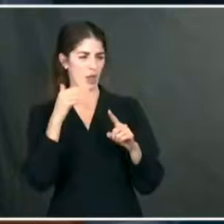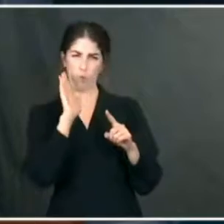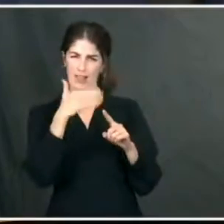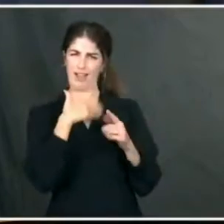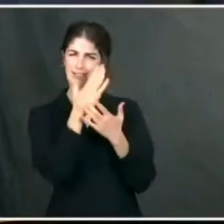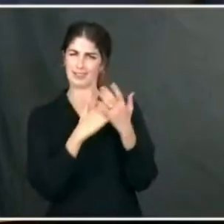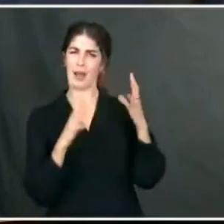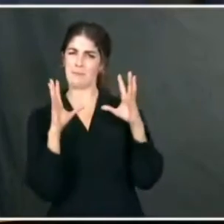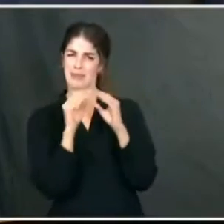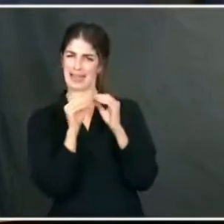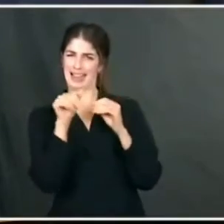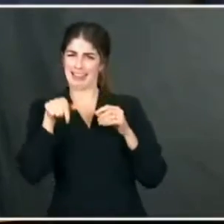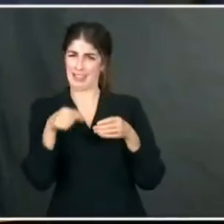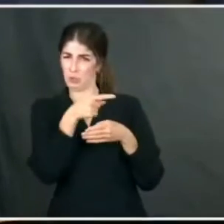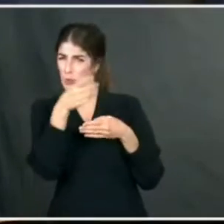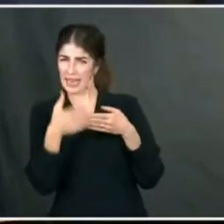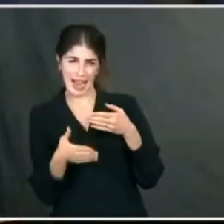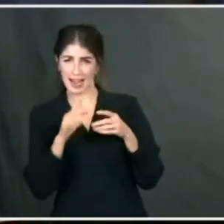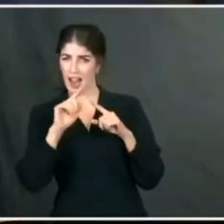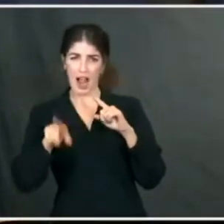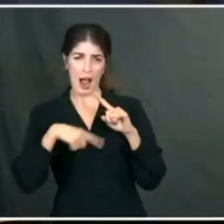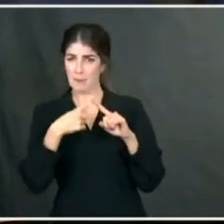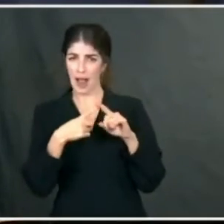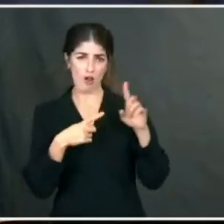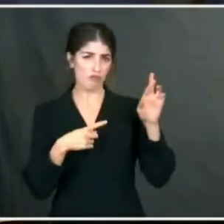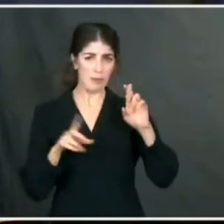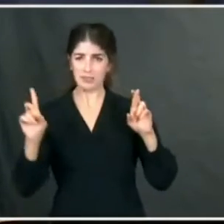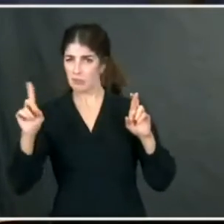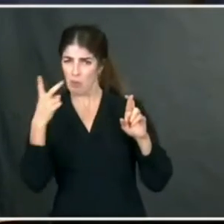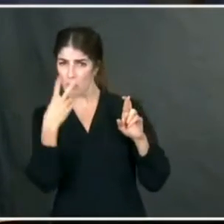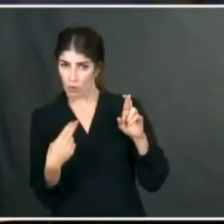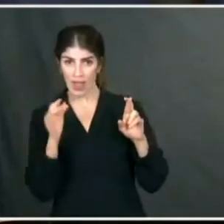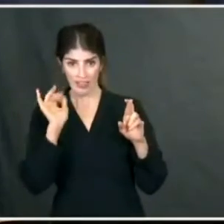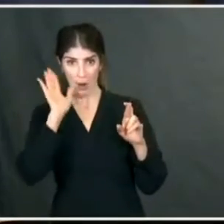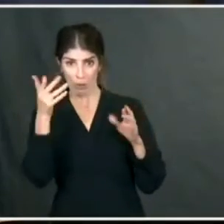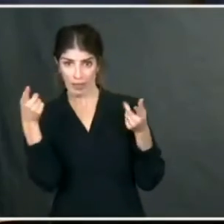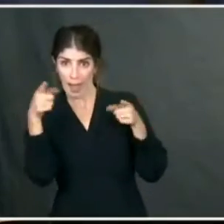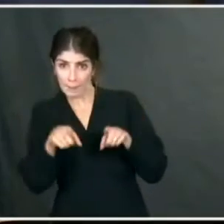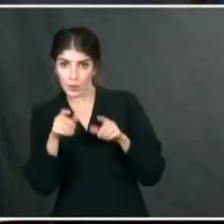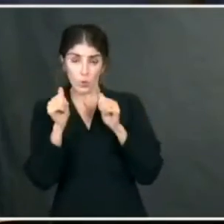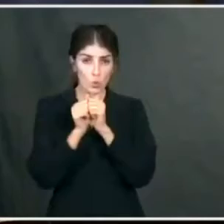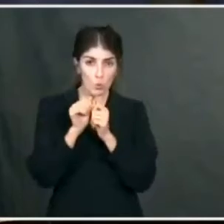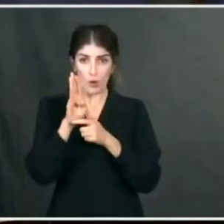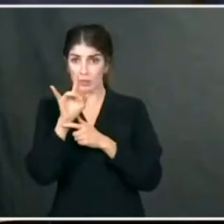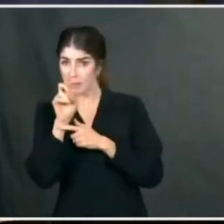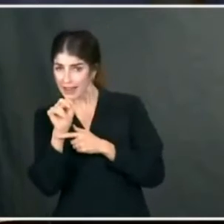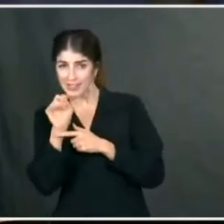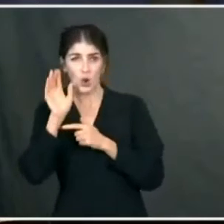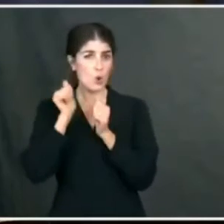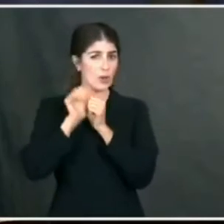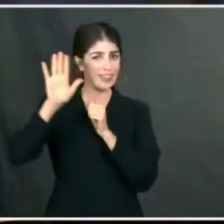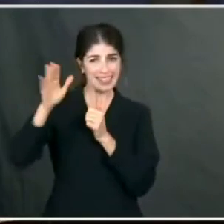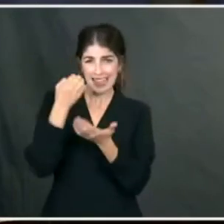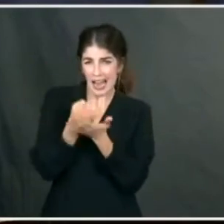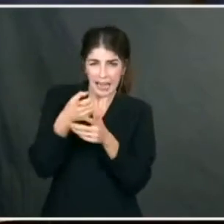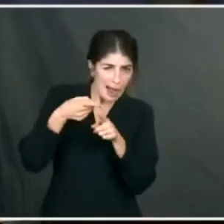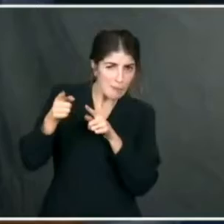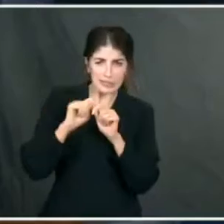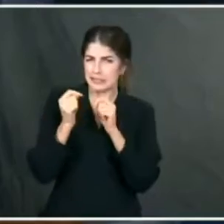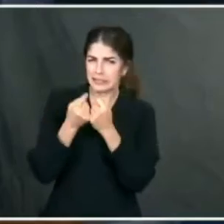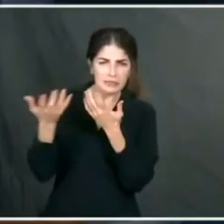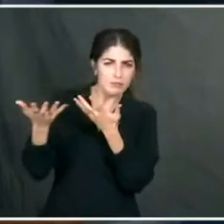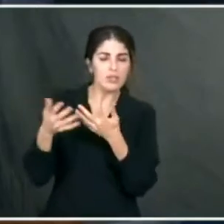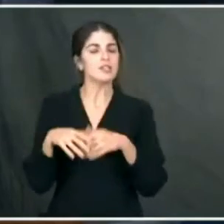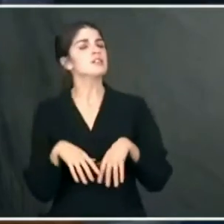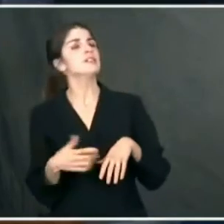bipartisan group of lawmakers. Can you give us any indication? Is that going to happen with President Biden or with his economic team? Is that your expectation? Well,